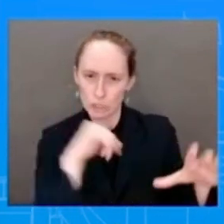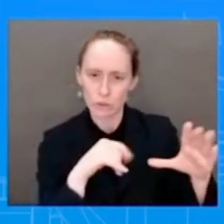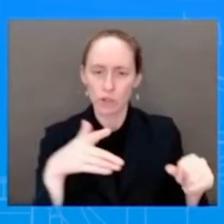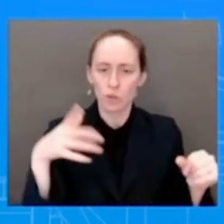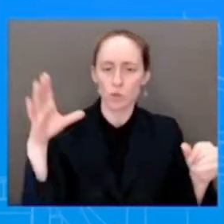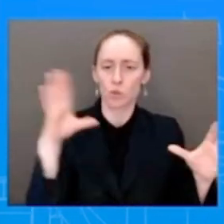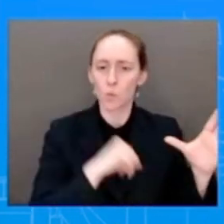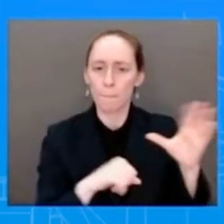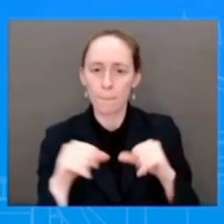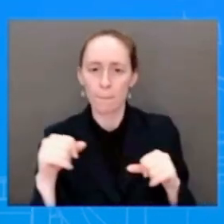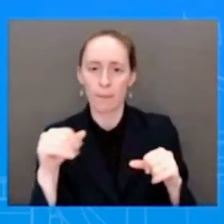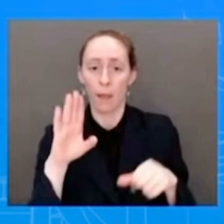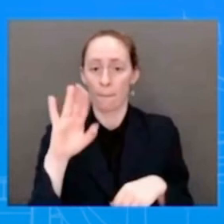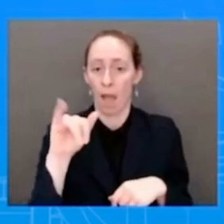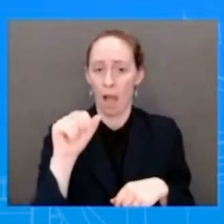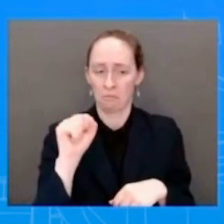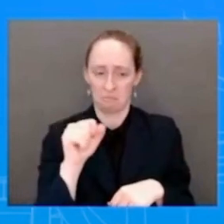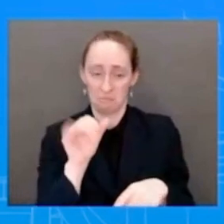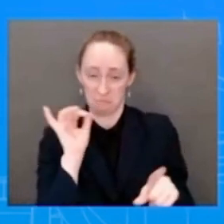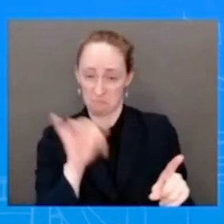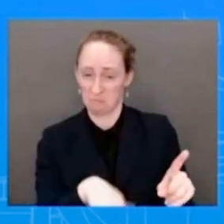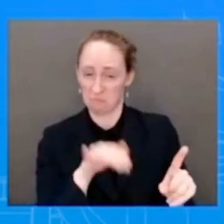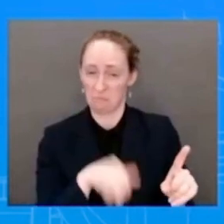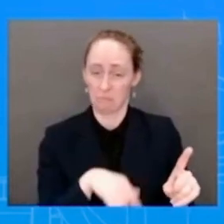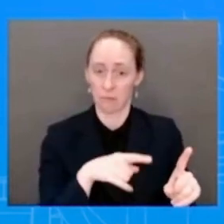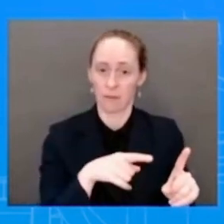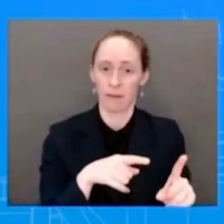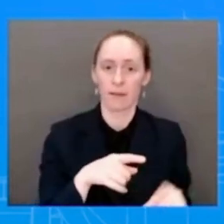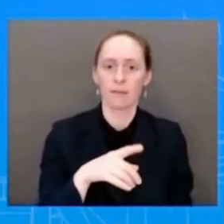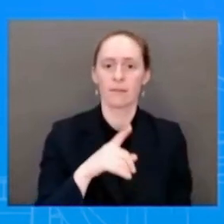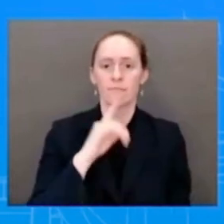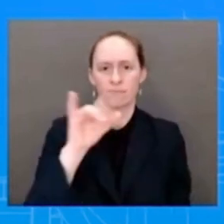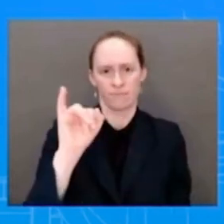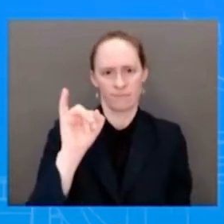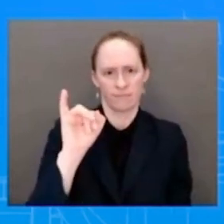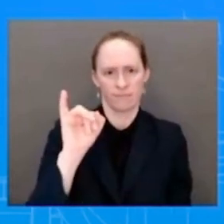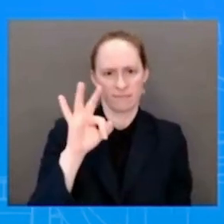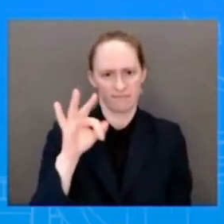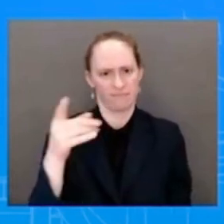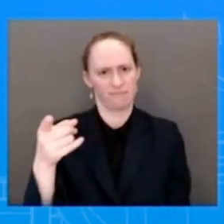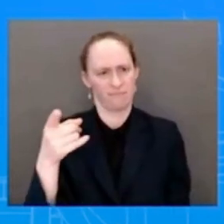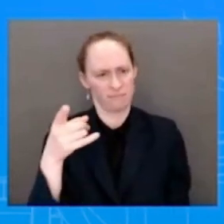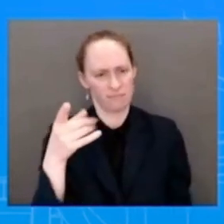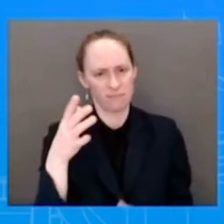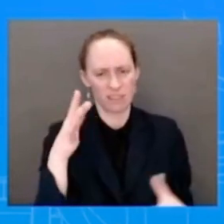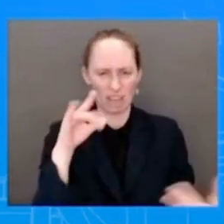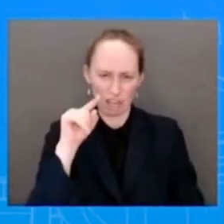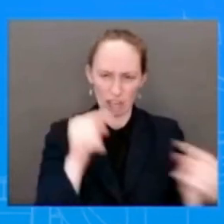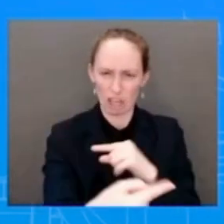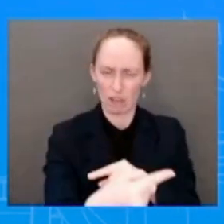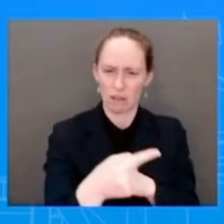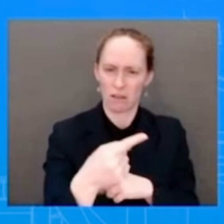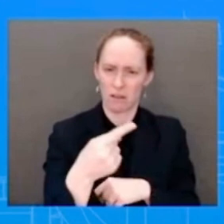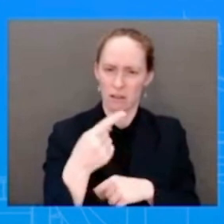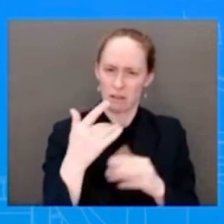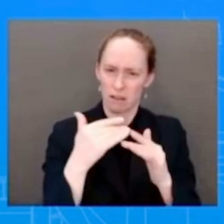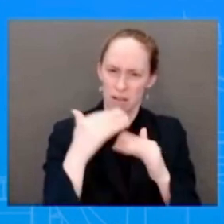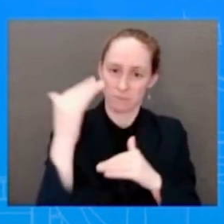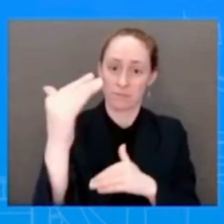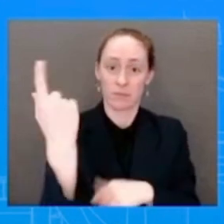The President repeatedly calls for Congress to pass the George Floyd Act. Even leading law